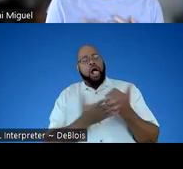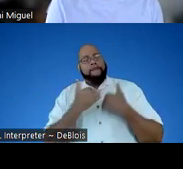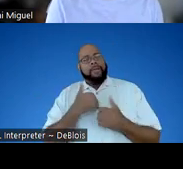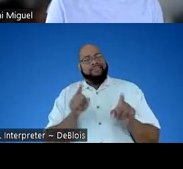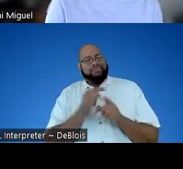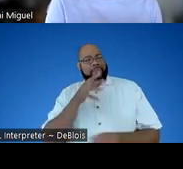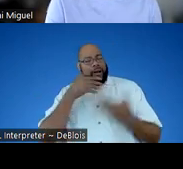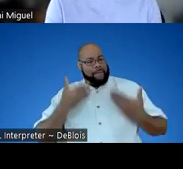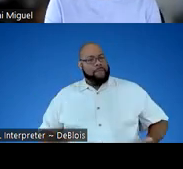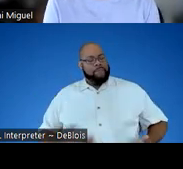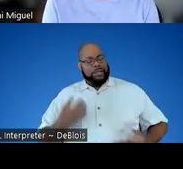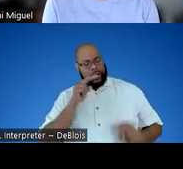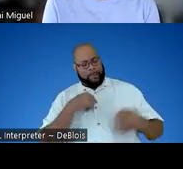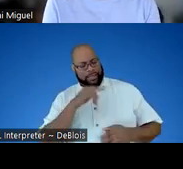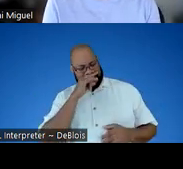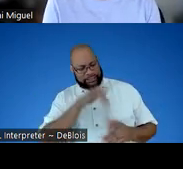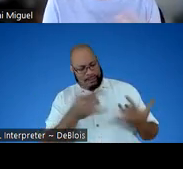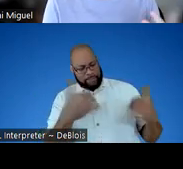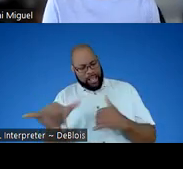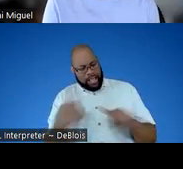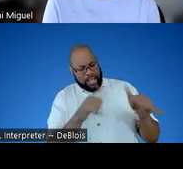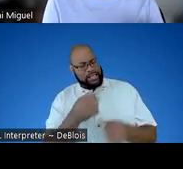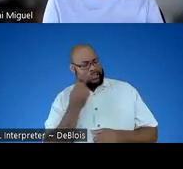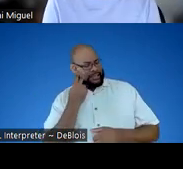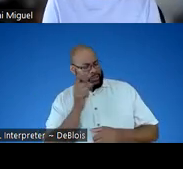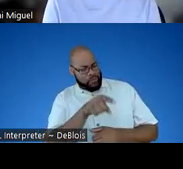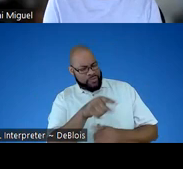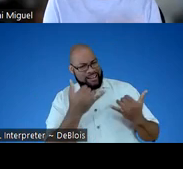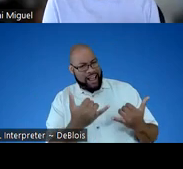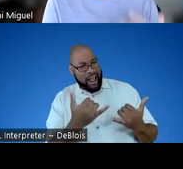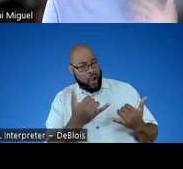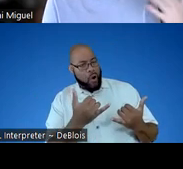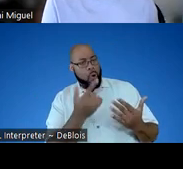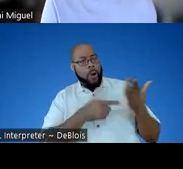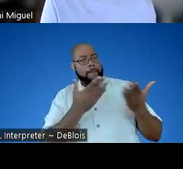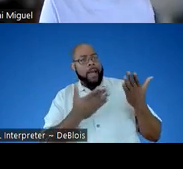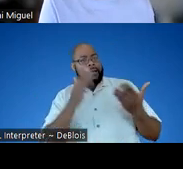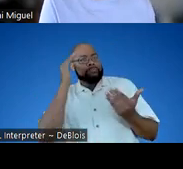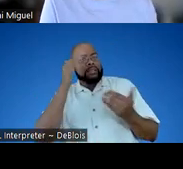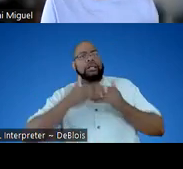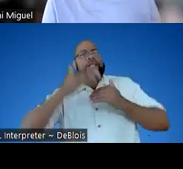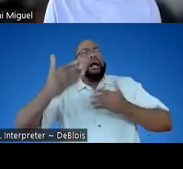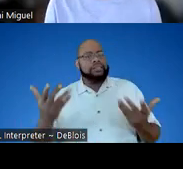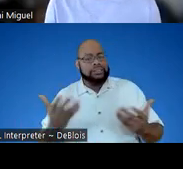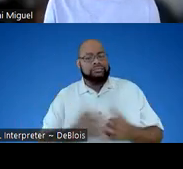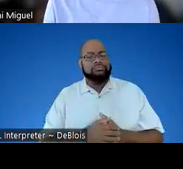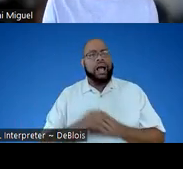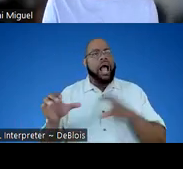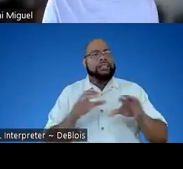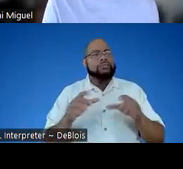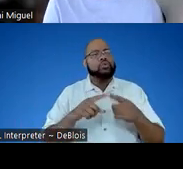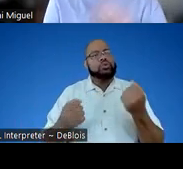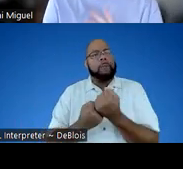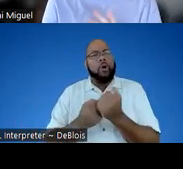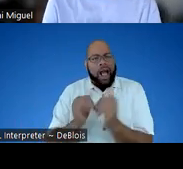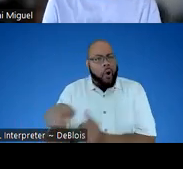a mom. Look at my children's play and see where they are now and what might be expected next and activities to support